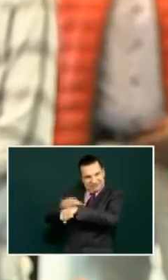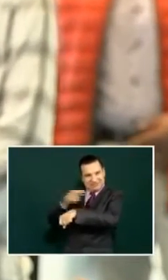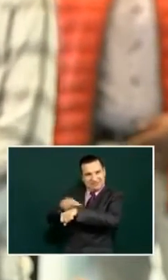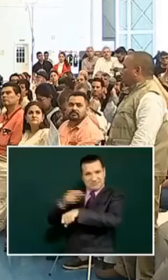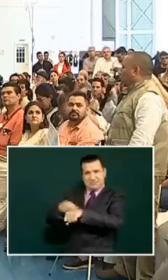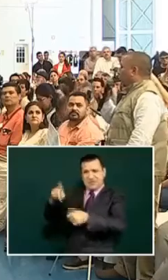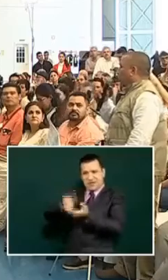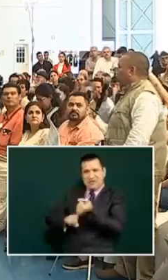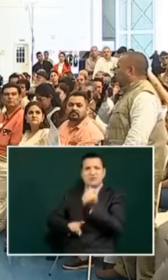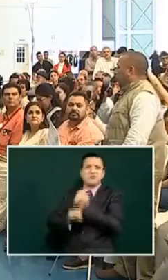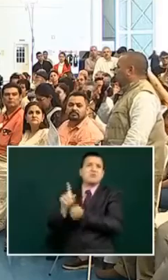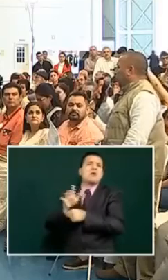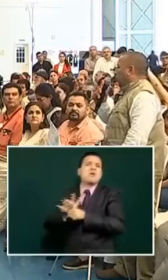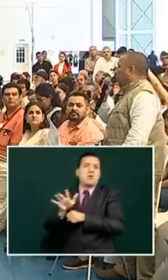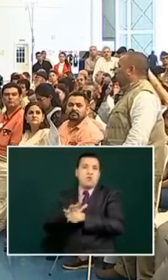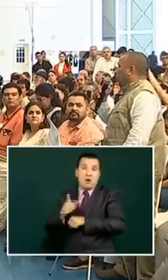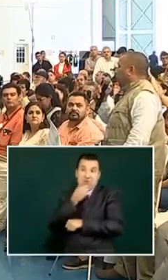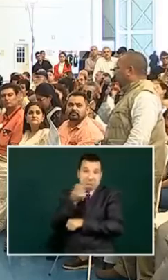consulates